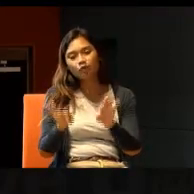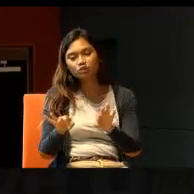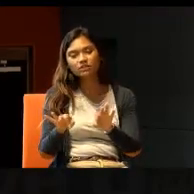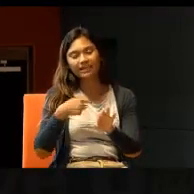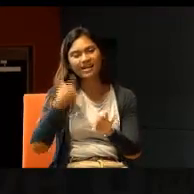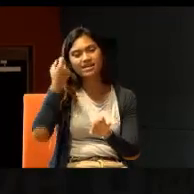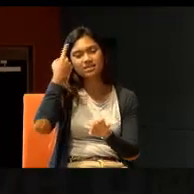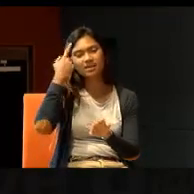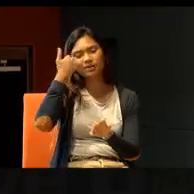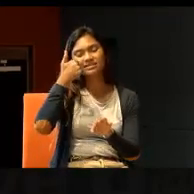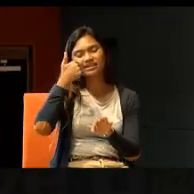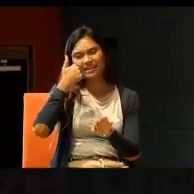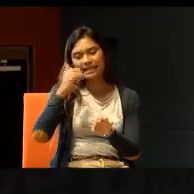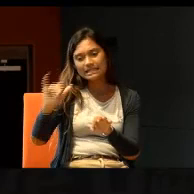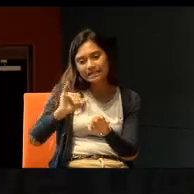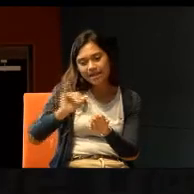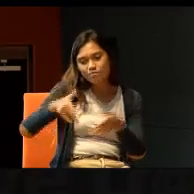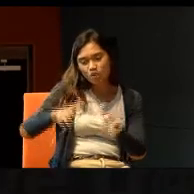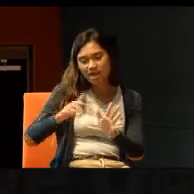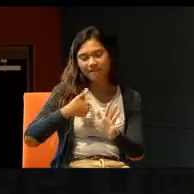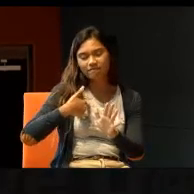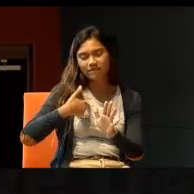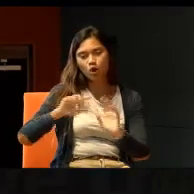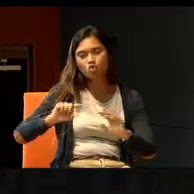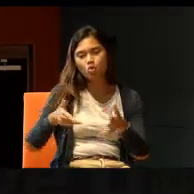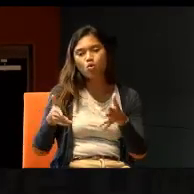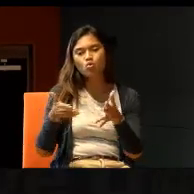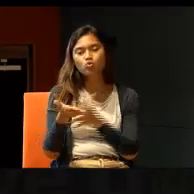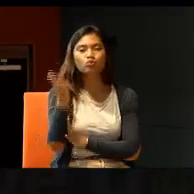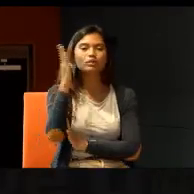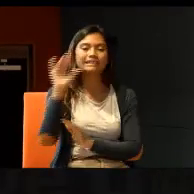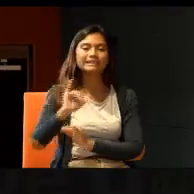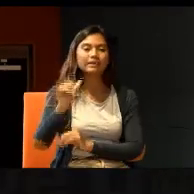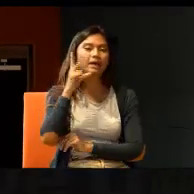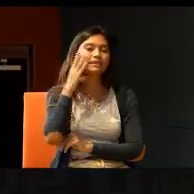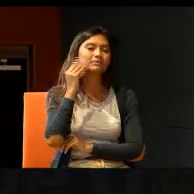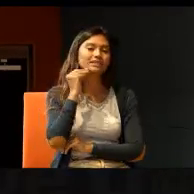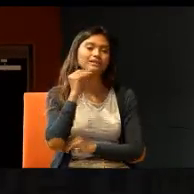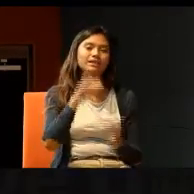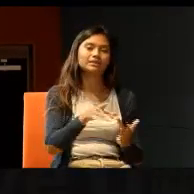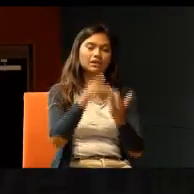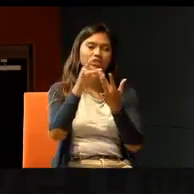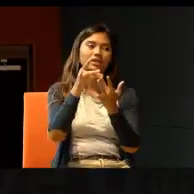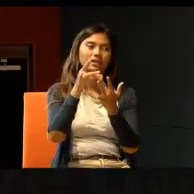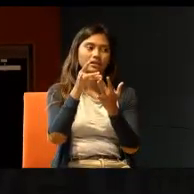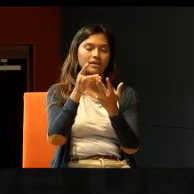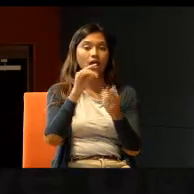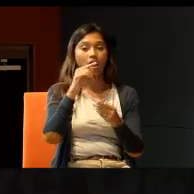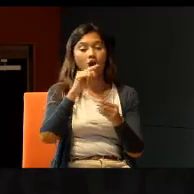I've been through, the same thing. So especially, because, especially regarding, deaf